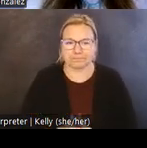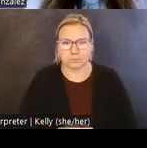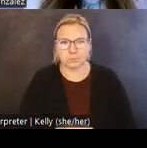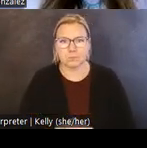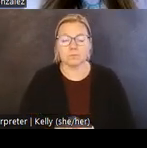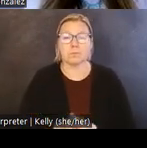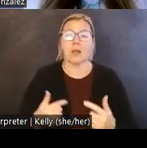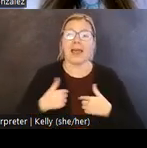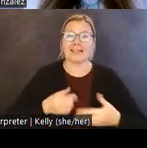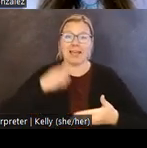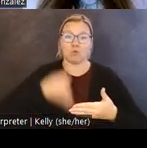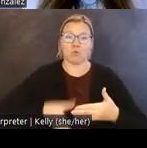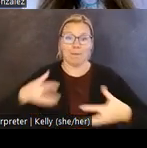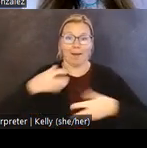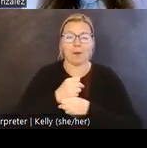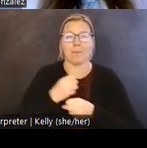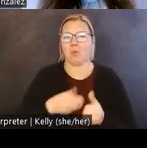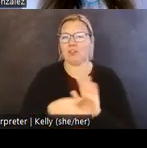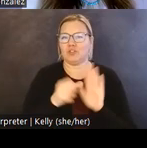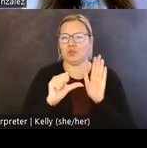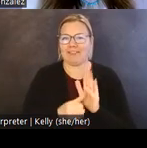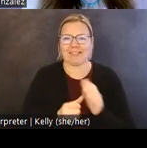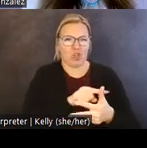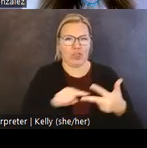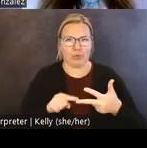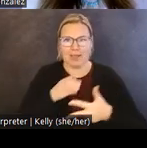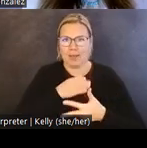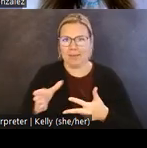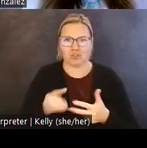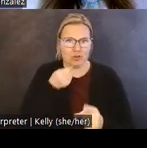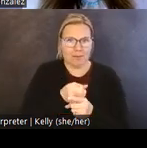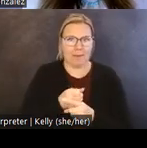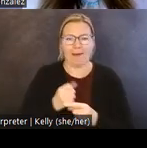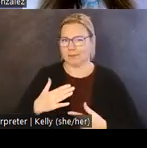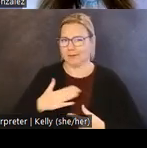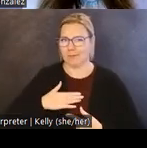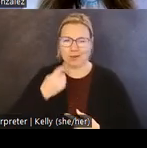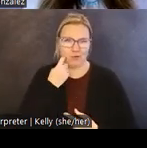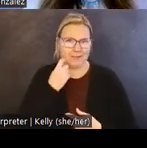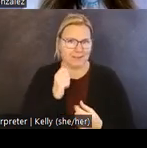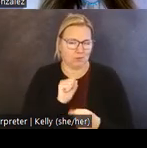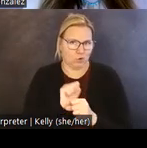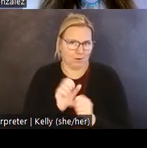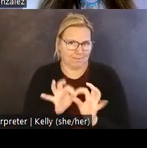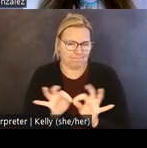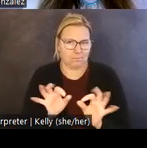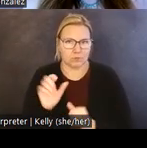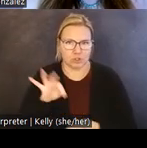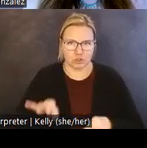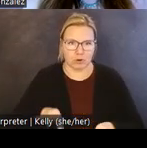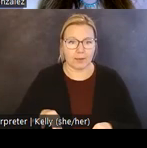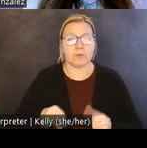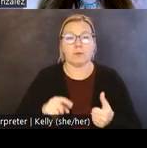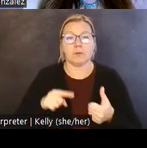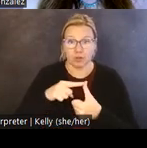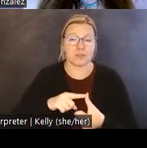As I wrap up, I want to highlight three major impacts of the work that I just described. First, the real value